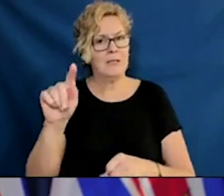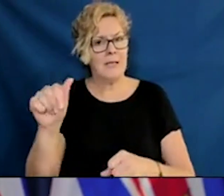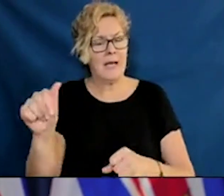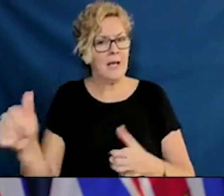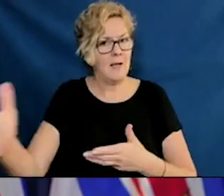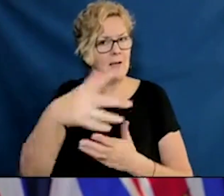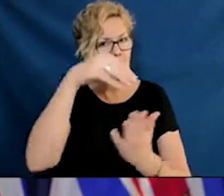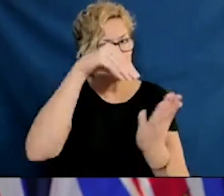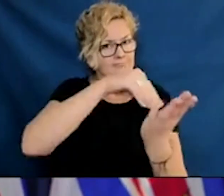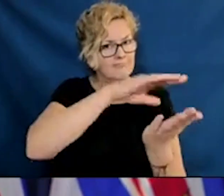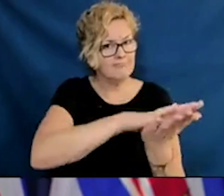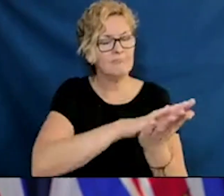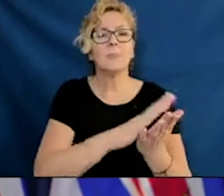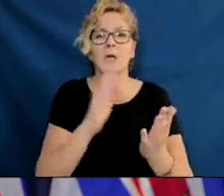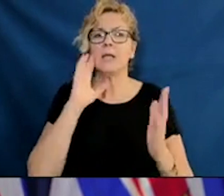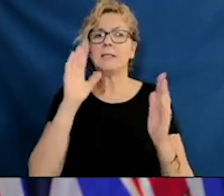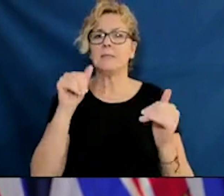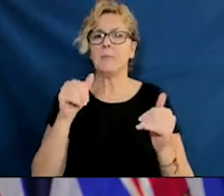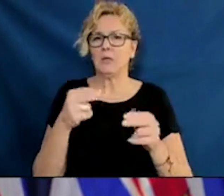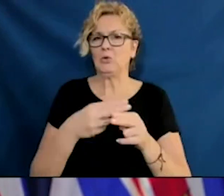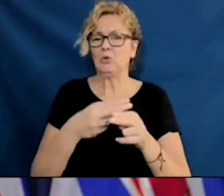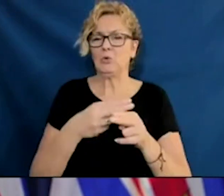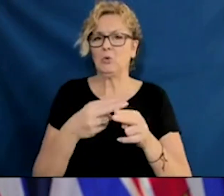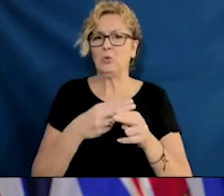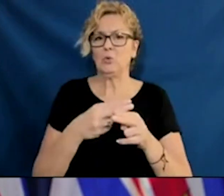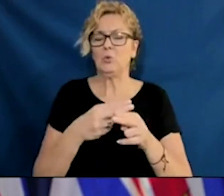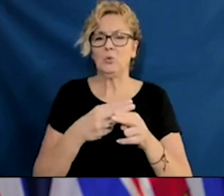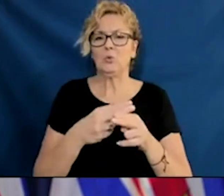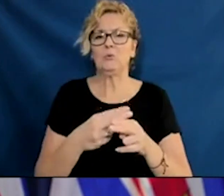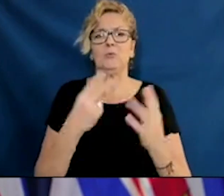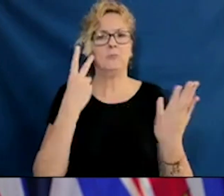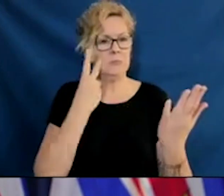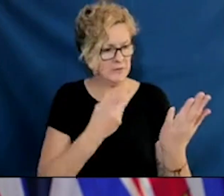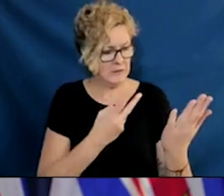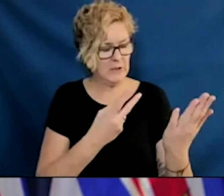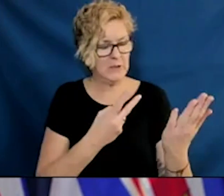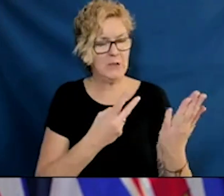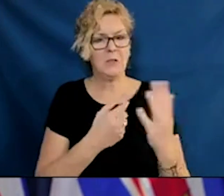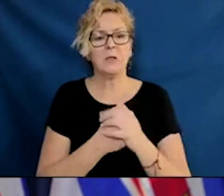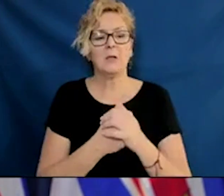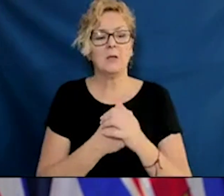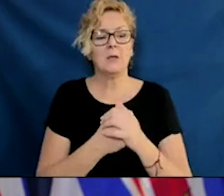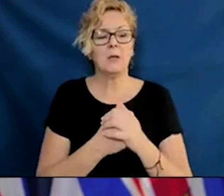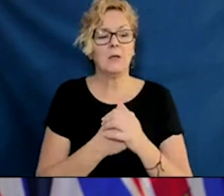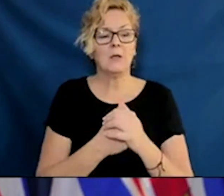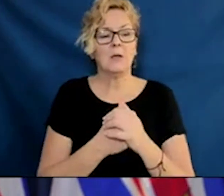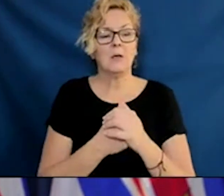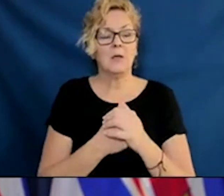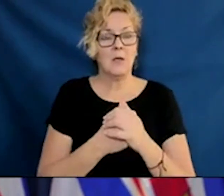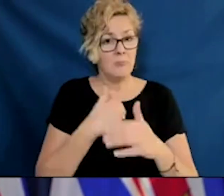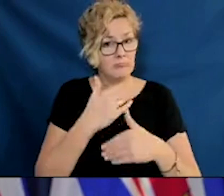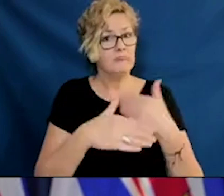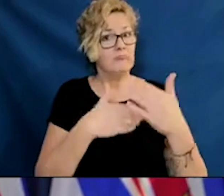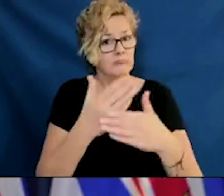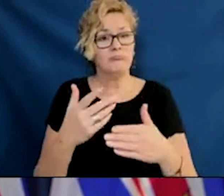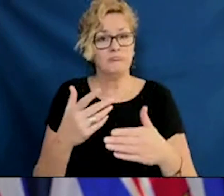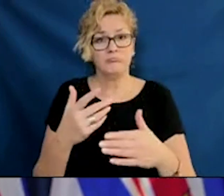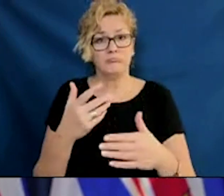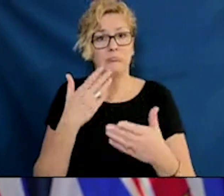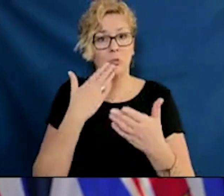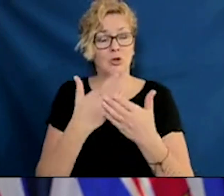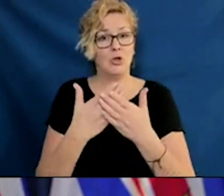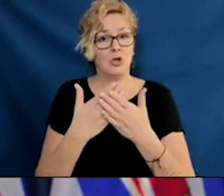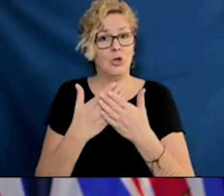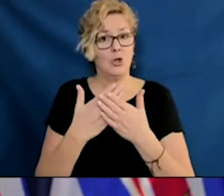questions at that time. I think the progress has been really good. As you know, we have a new associate deputy minister of health, Don Thomas, who is